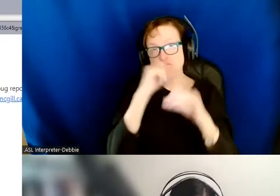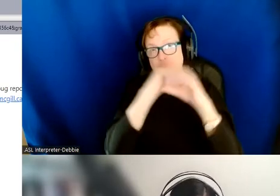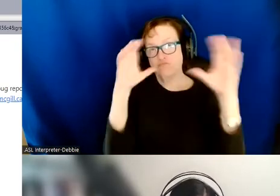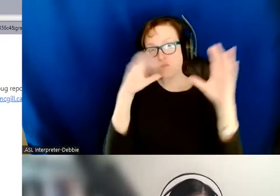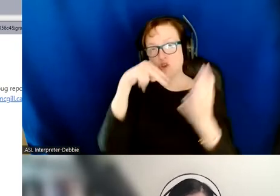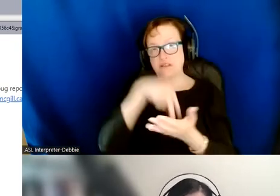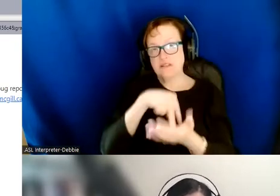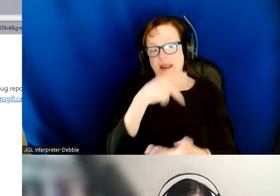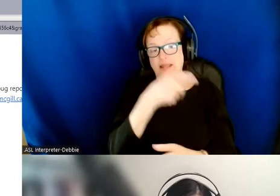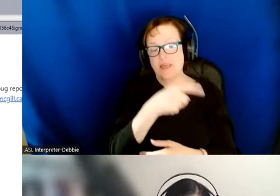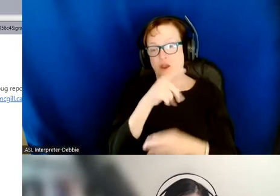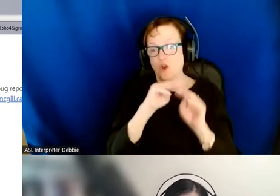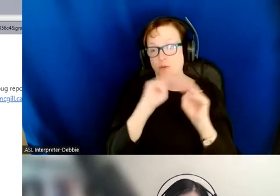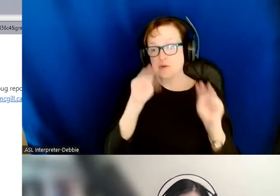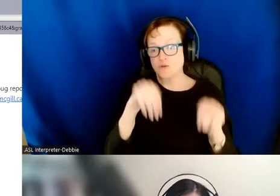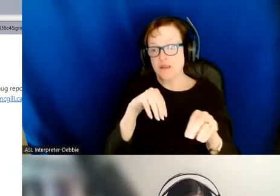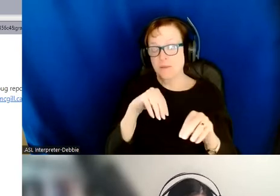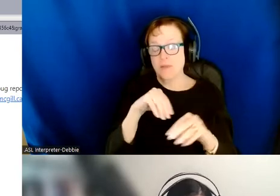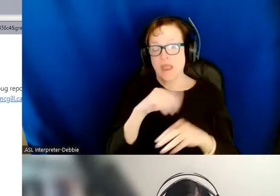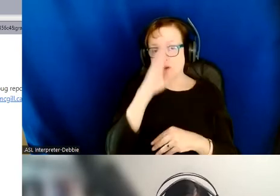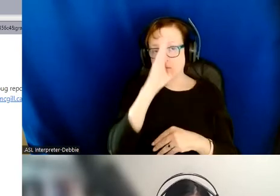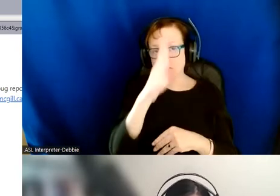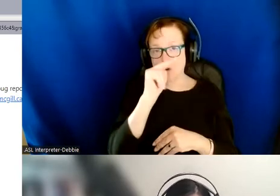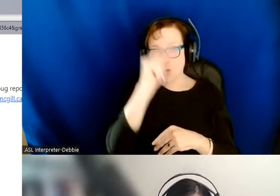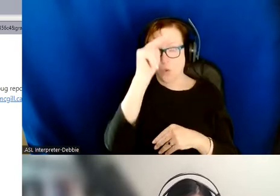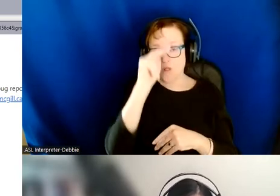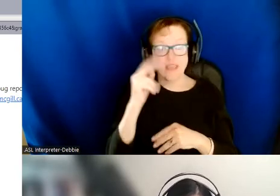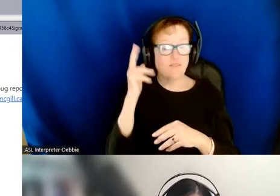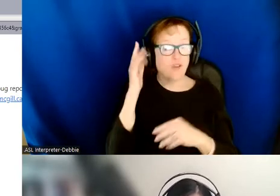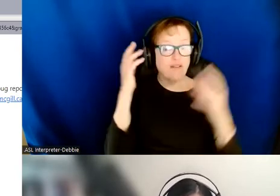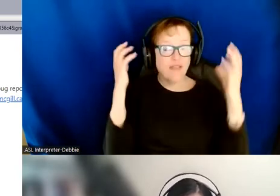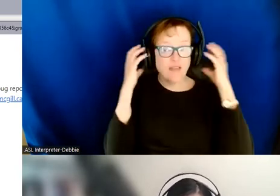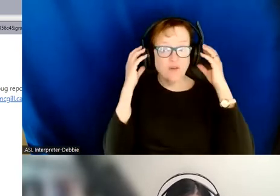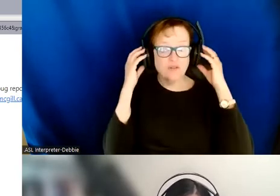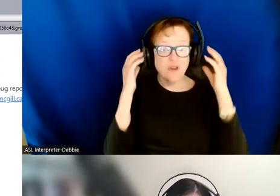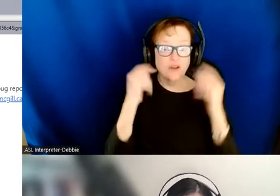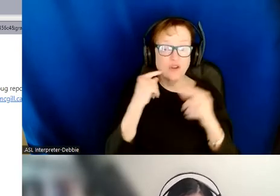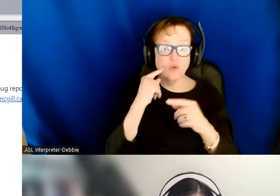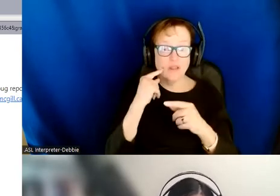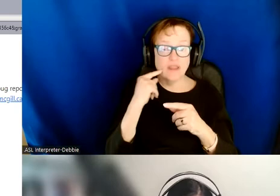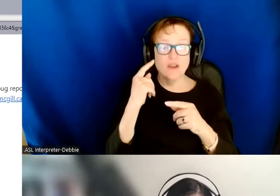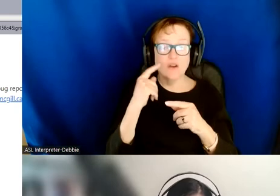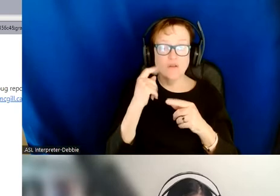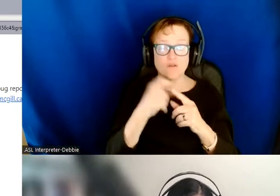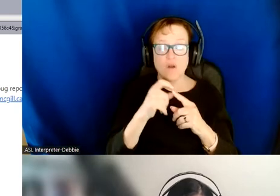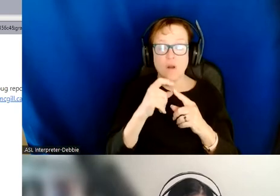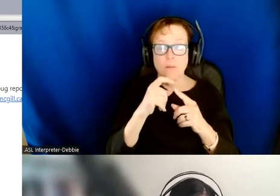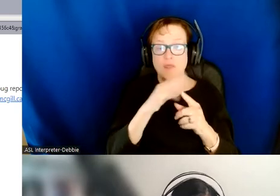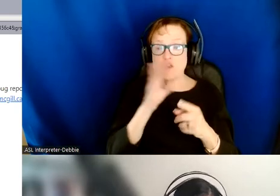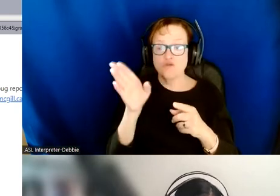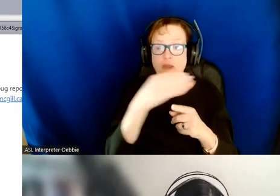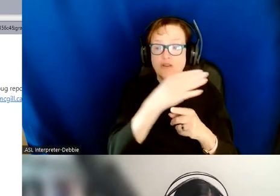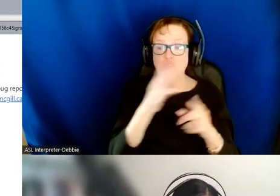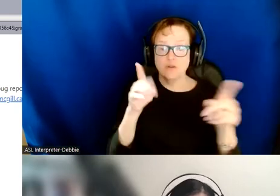the museum and you're facing north if you're listening on headphones you'll hear jingles coming from the directions of the locations that image